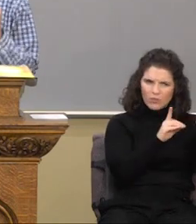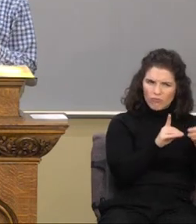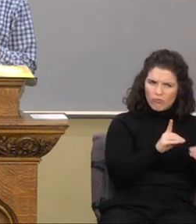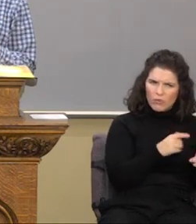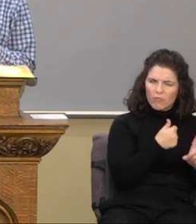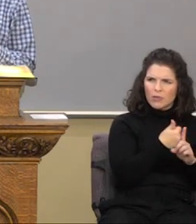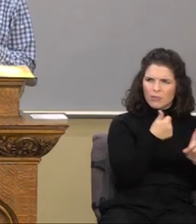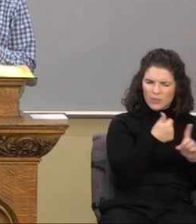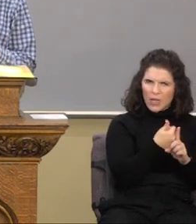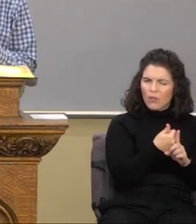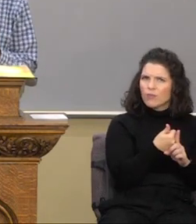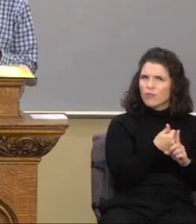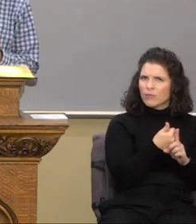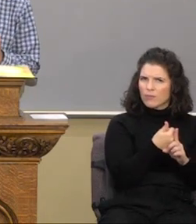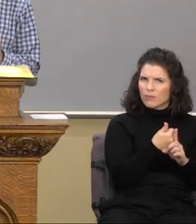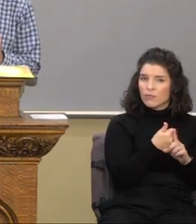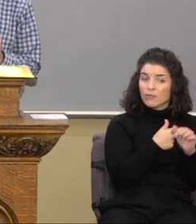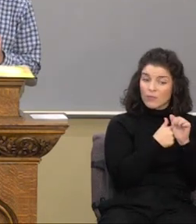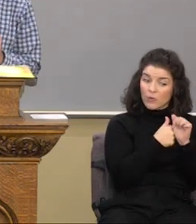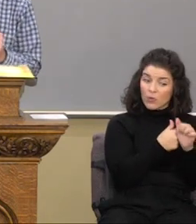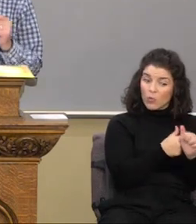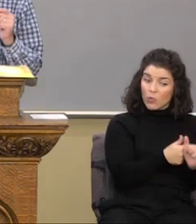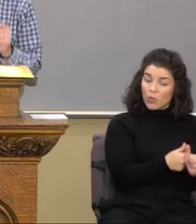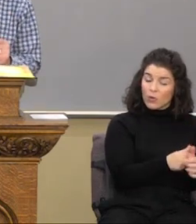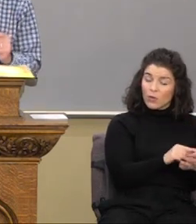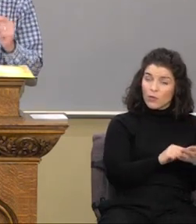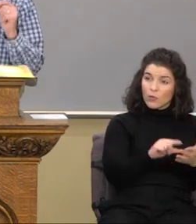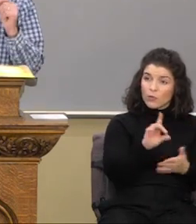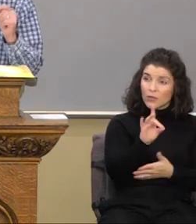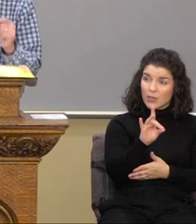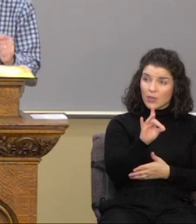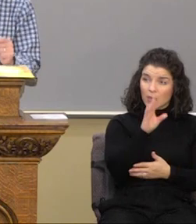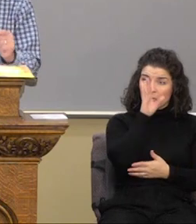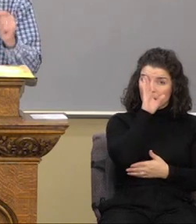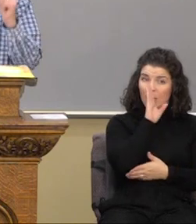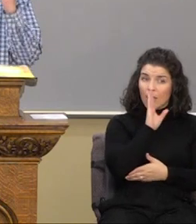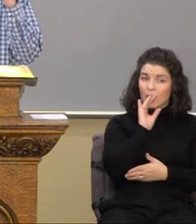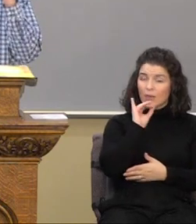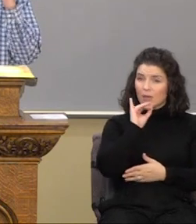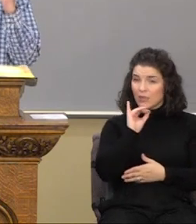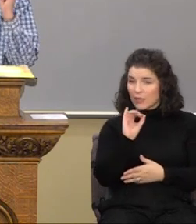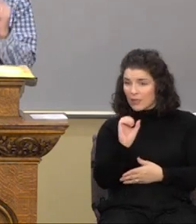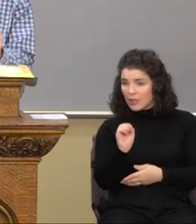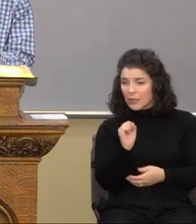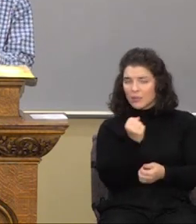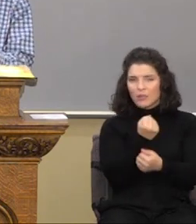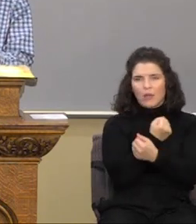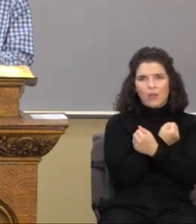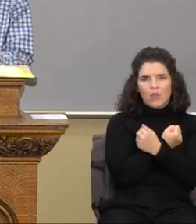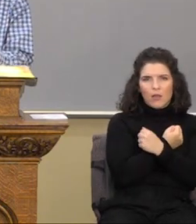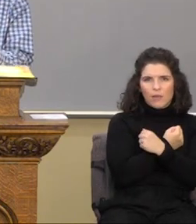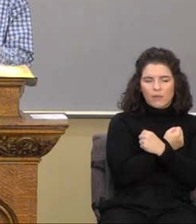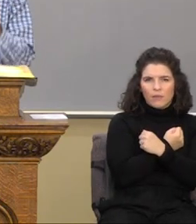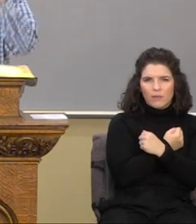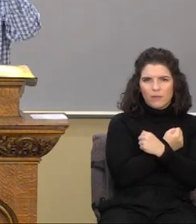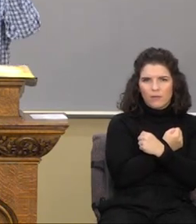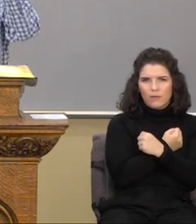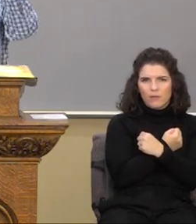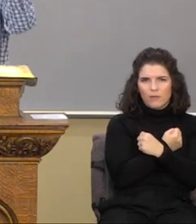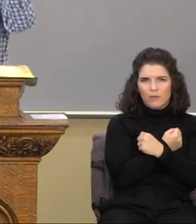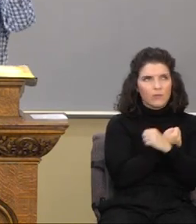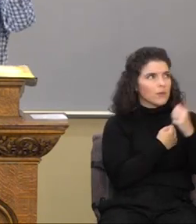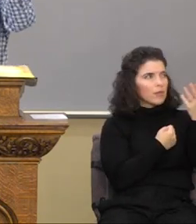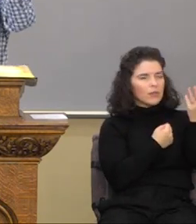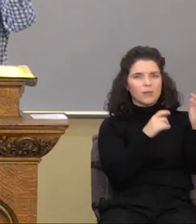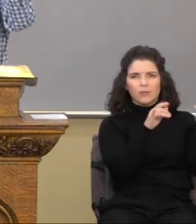himself? According to verse 8. God is love. He's